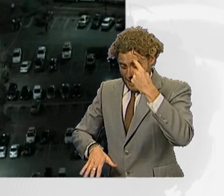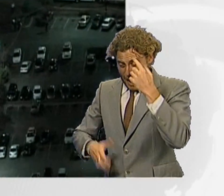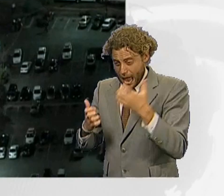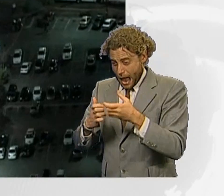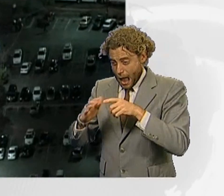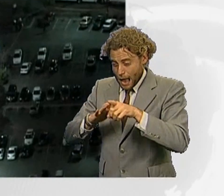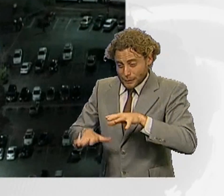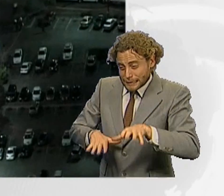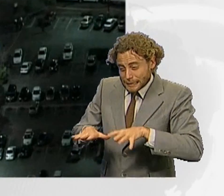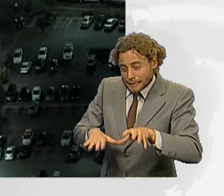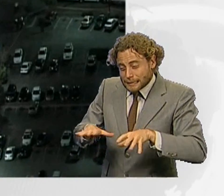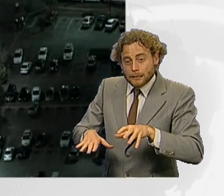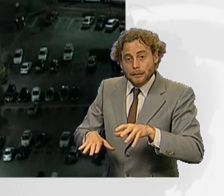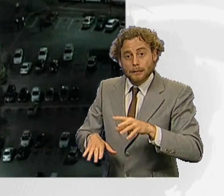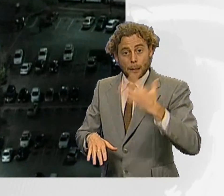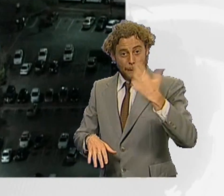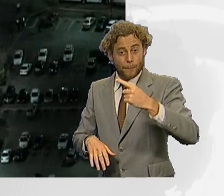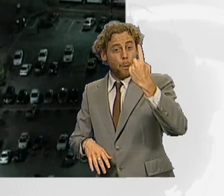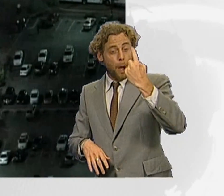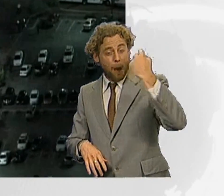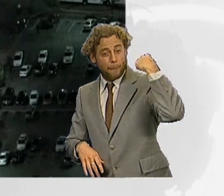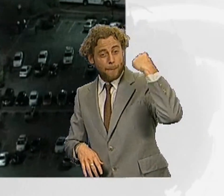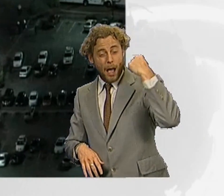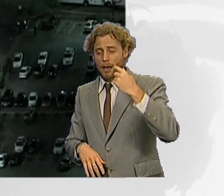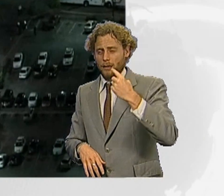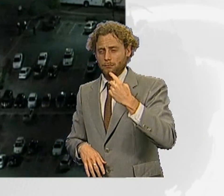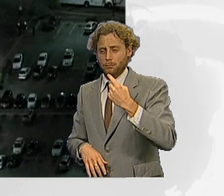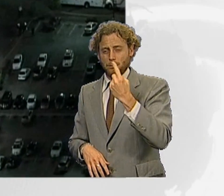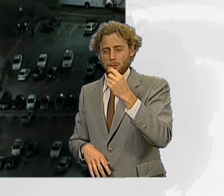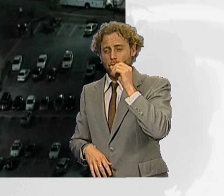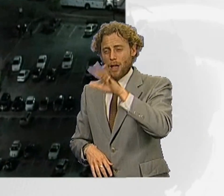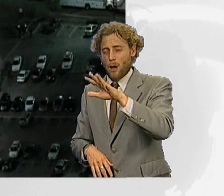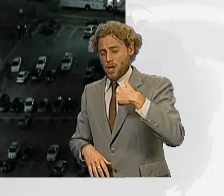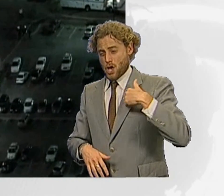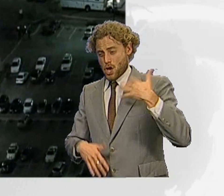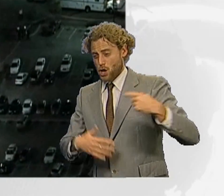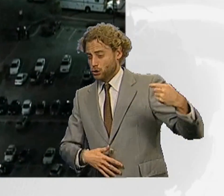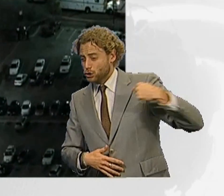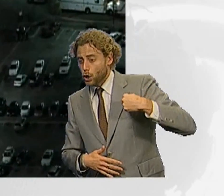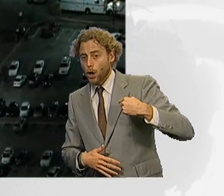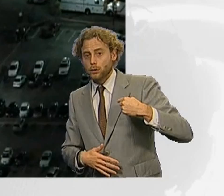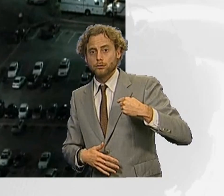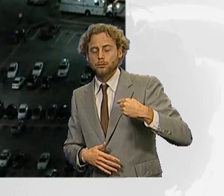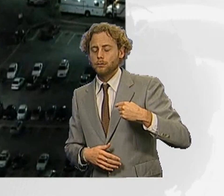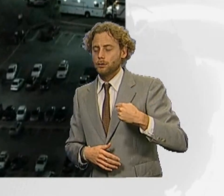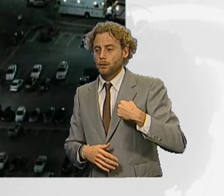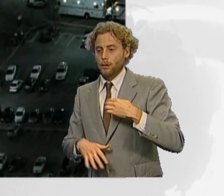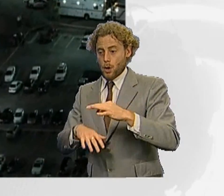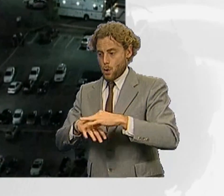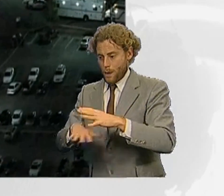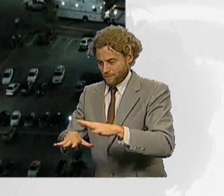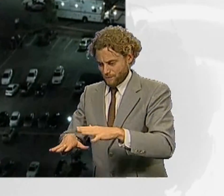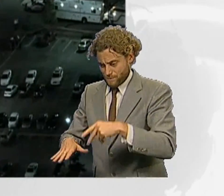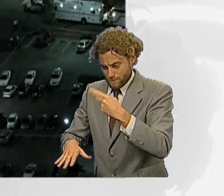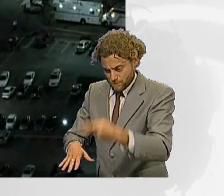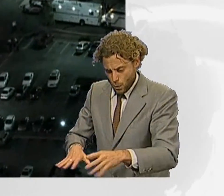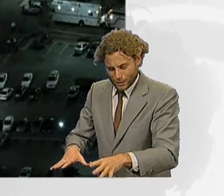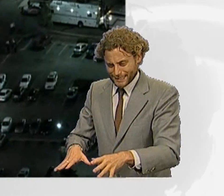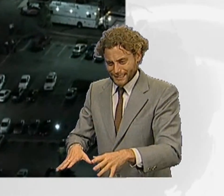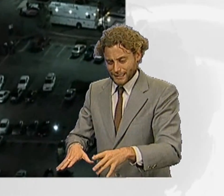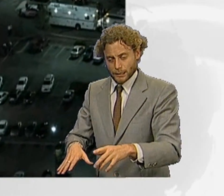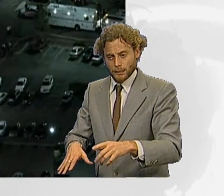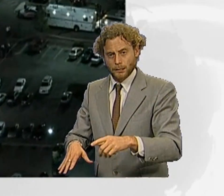as possible. Somebody behind us, maybe a straggler, was hit. My wife had fallen to the ground,